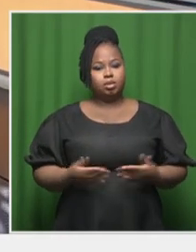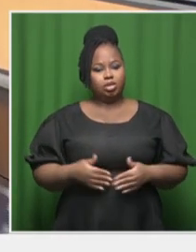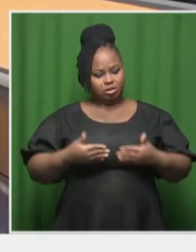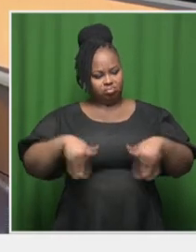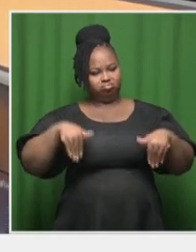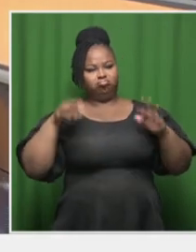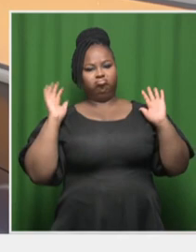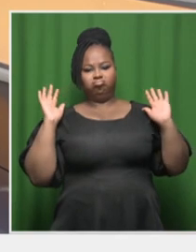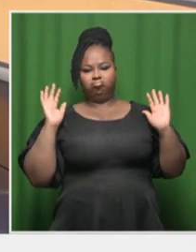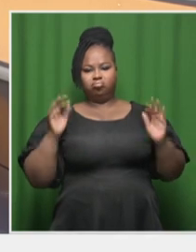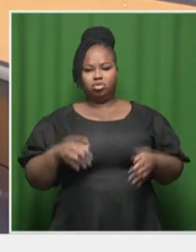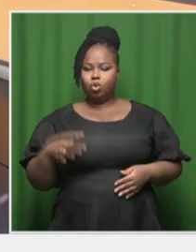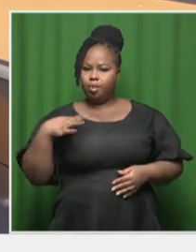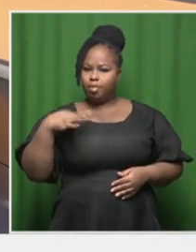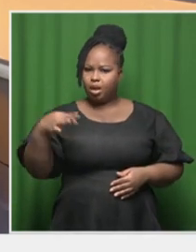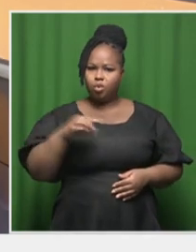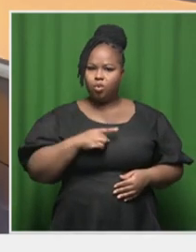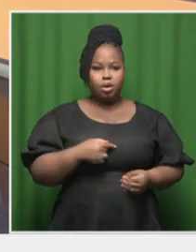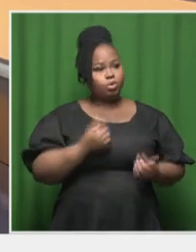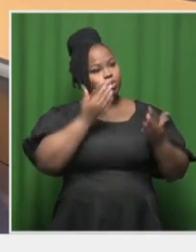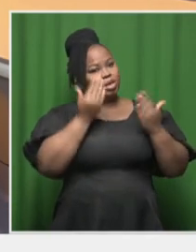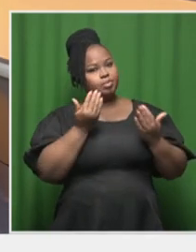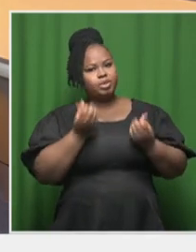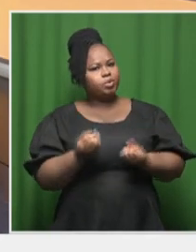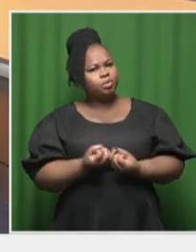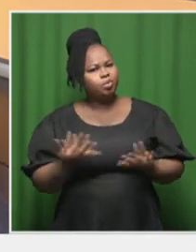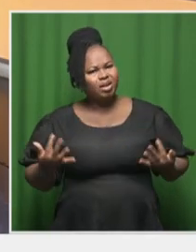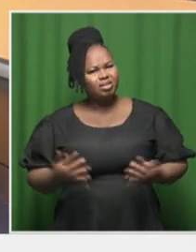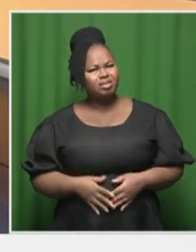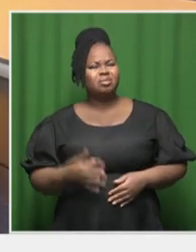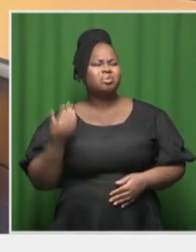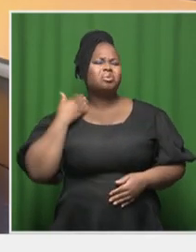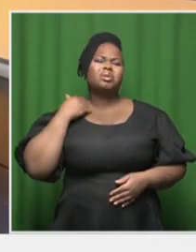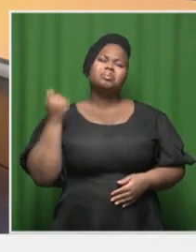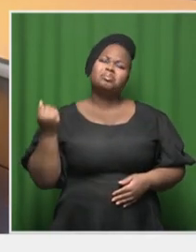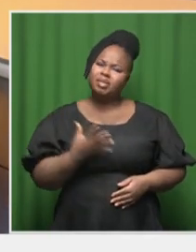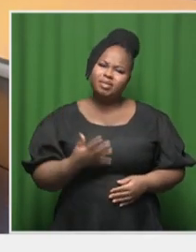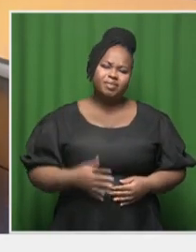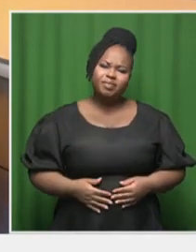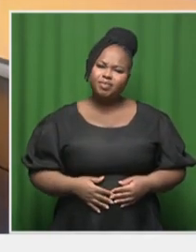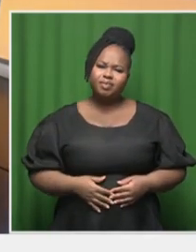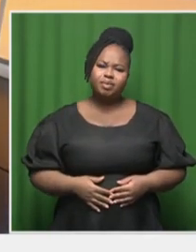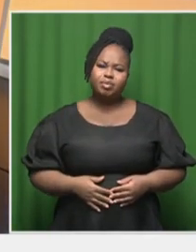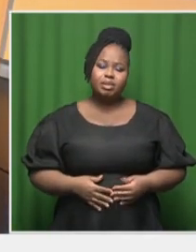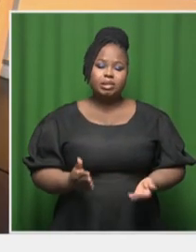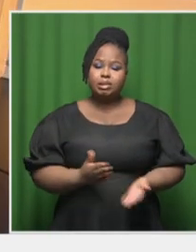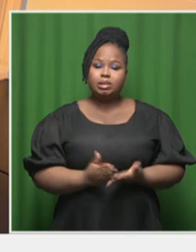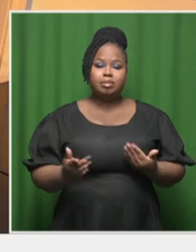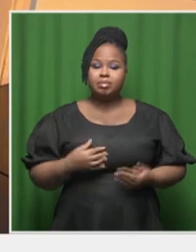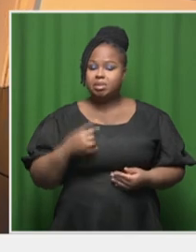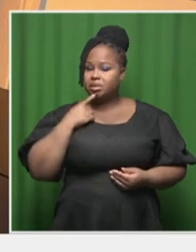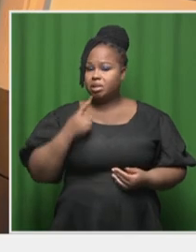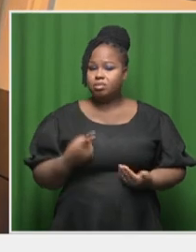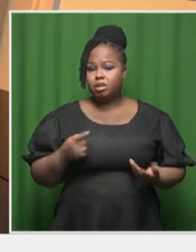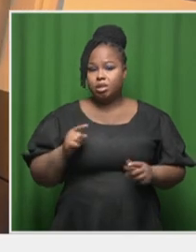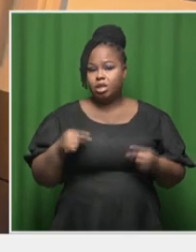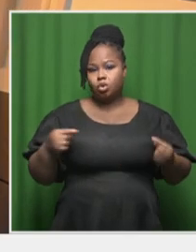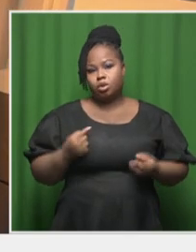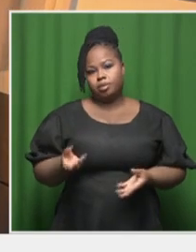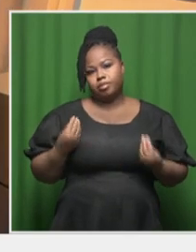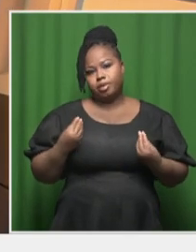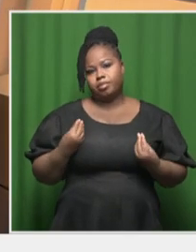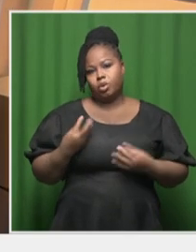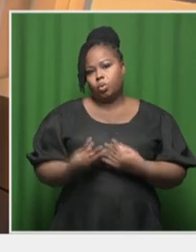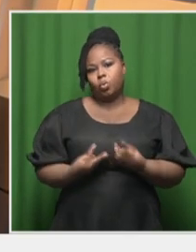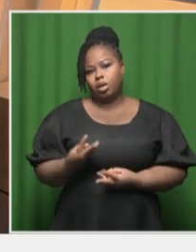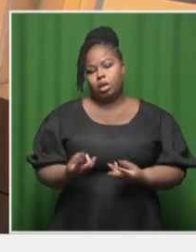from applying because you're expecting too much of them. It's too costly. And they may not even get the actual work. And that's, I think, what some of the fears